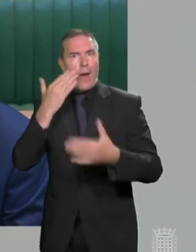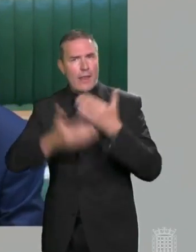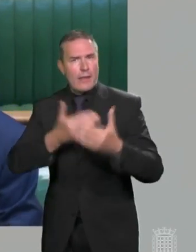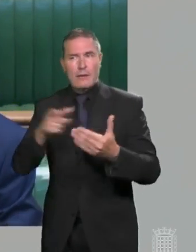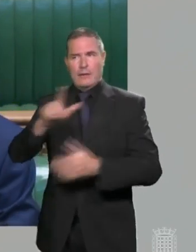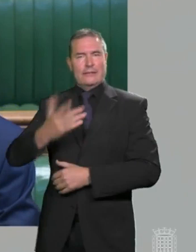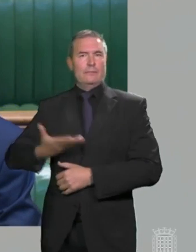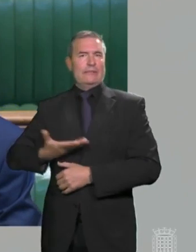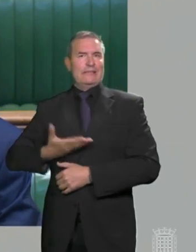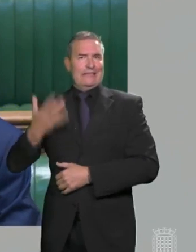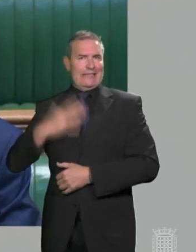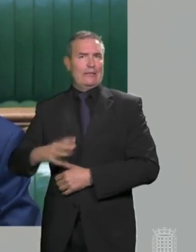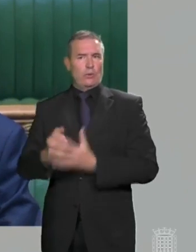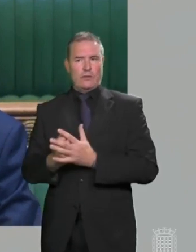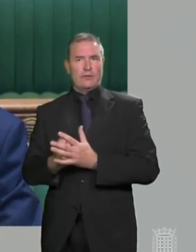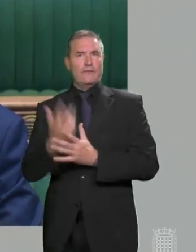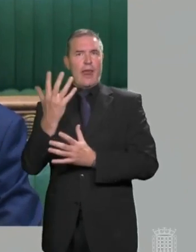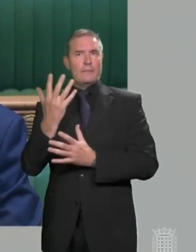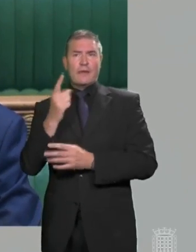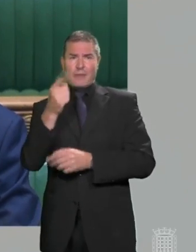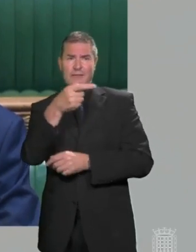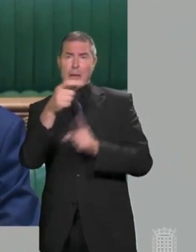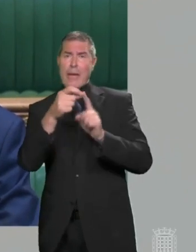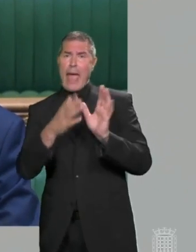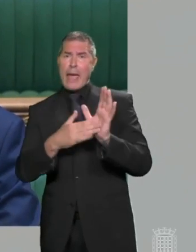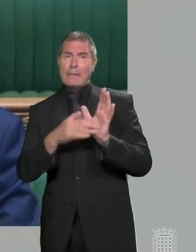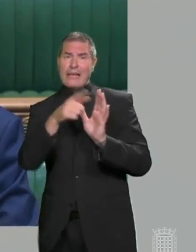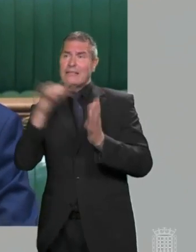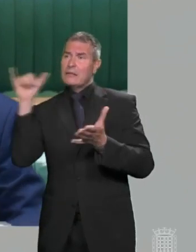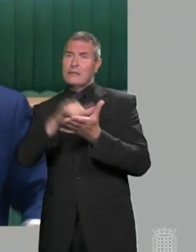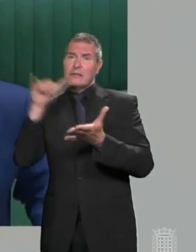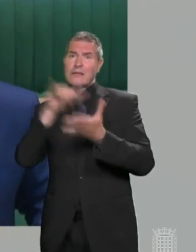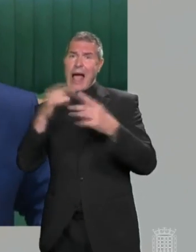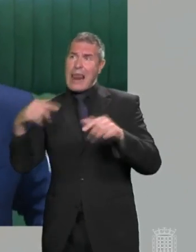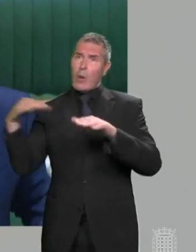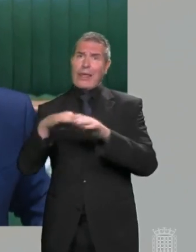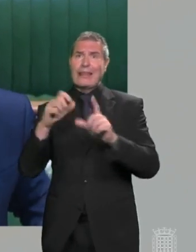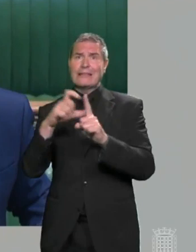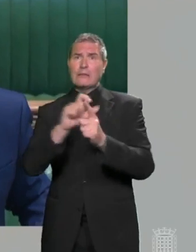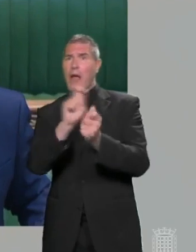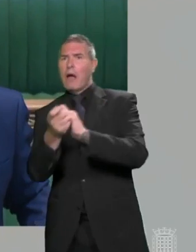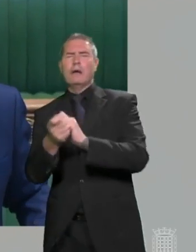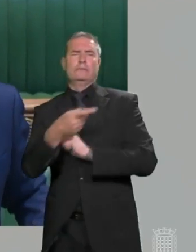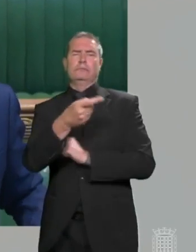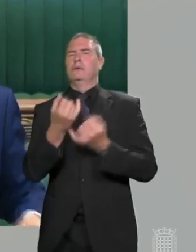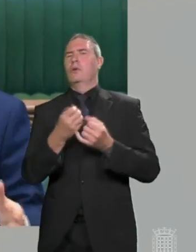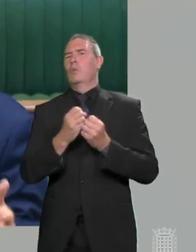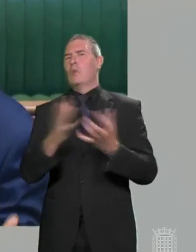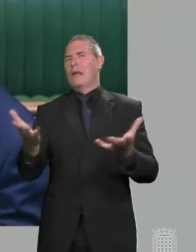to thrive. But the Prime Minister's indecision at the borders has blown it. And the problem with